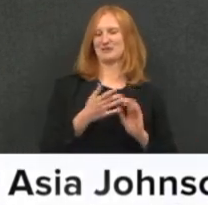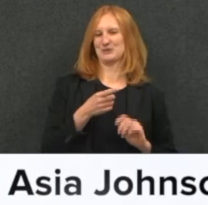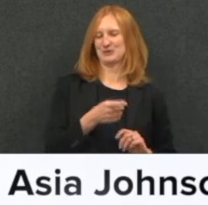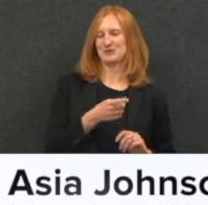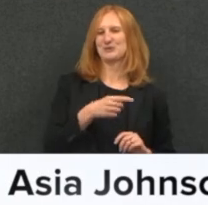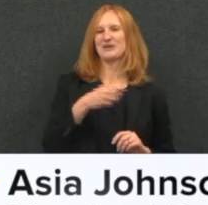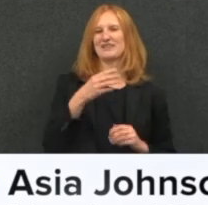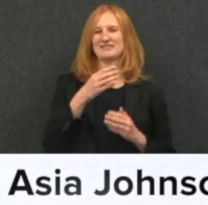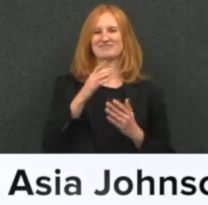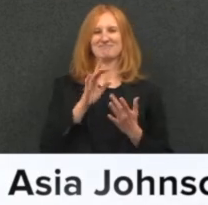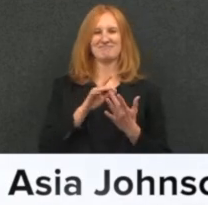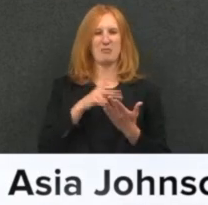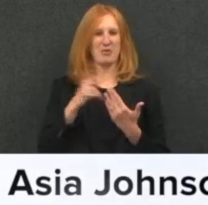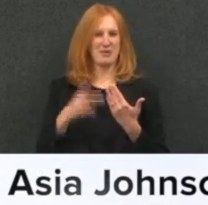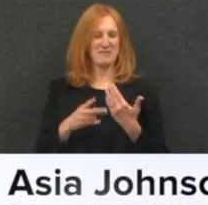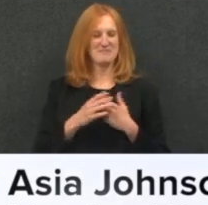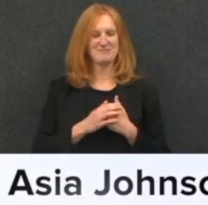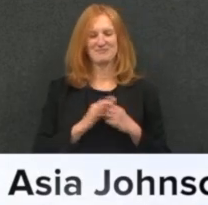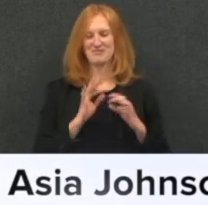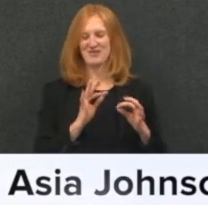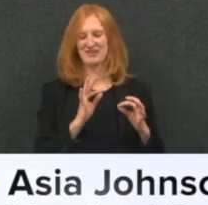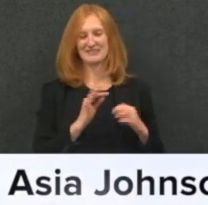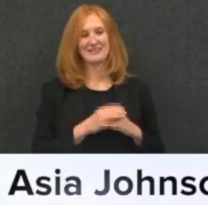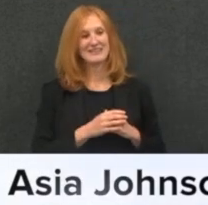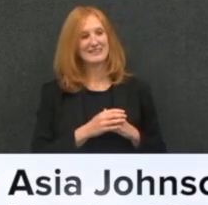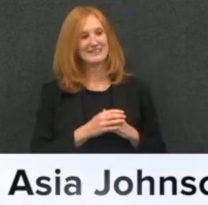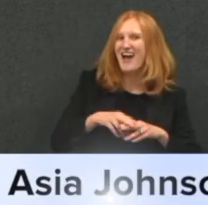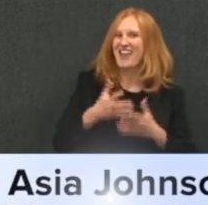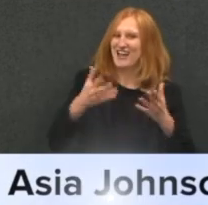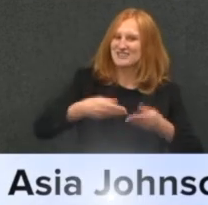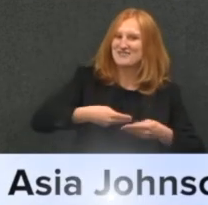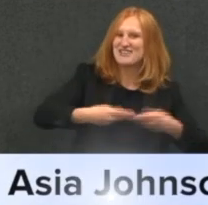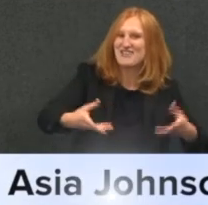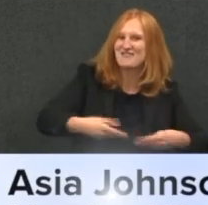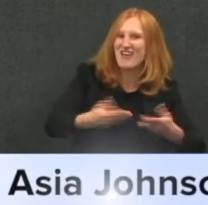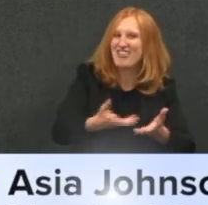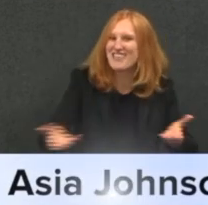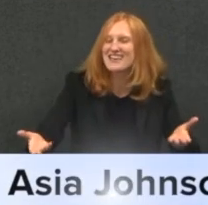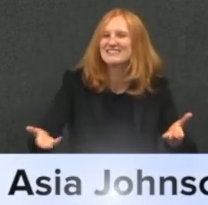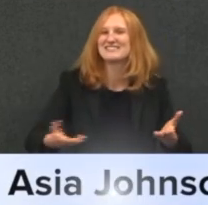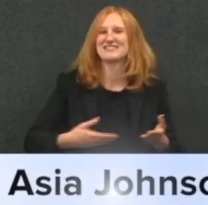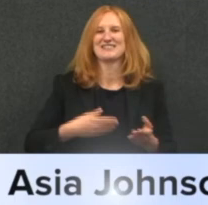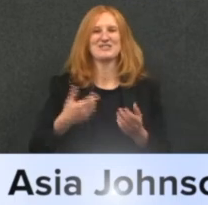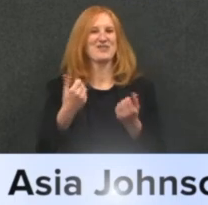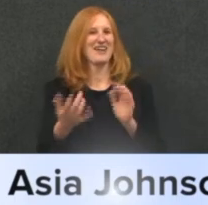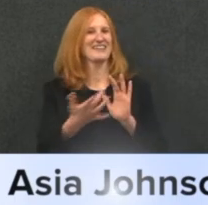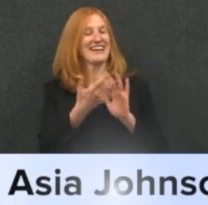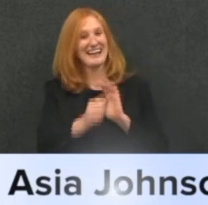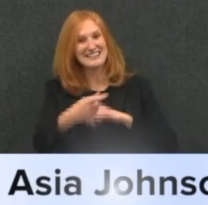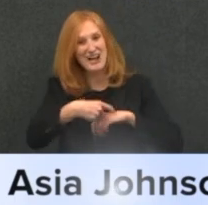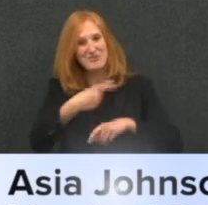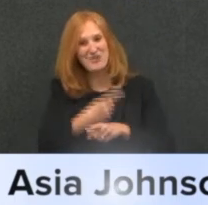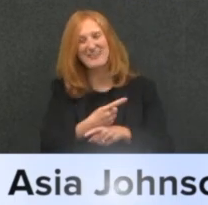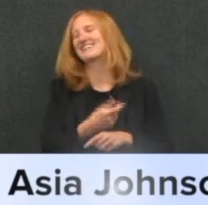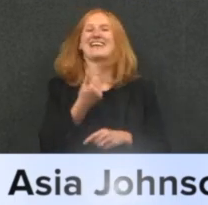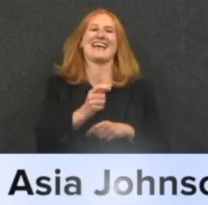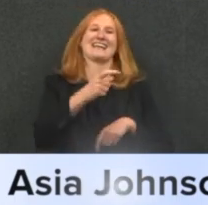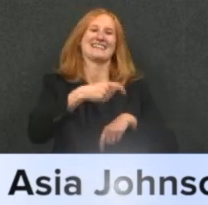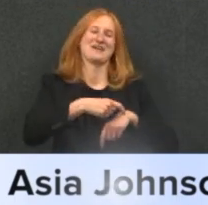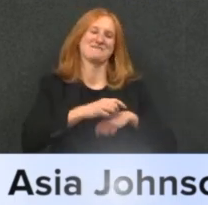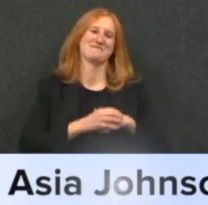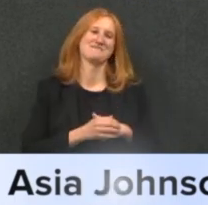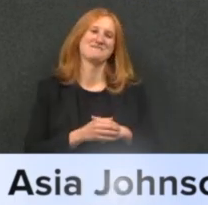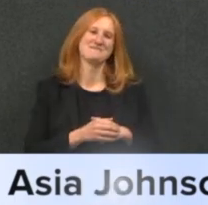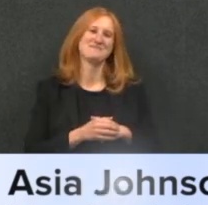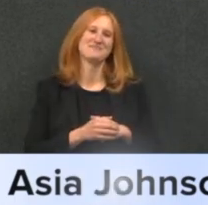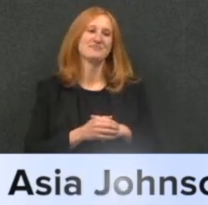the programs. That works. Yep. Perfect. So, you guys are doing a lot. And feel free to reach out any time, right? Any time. Any